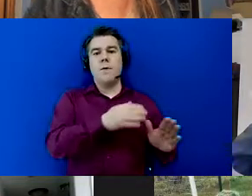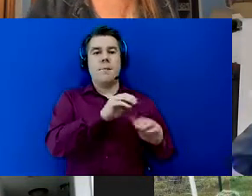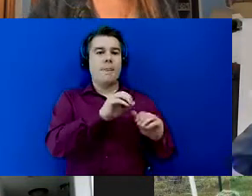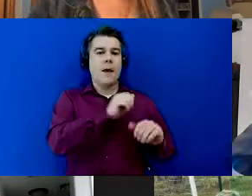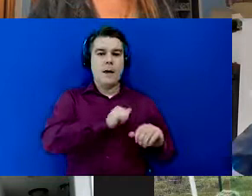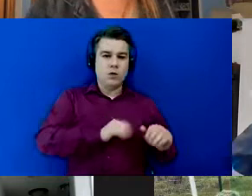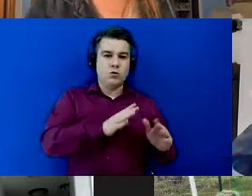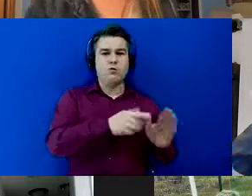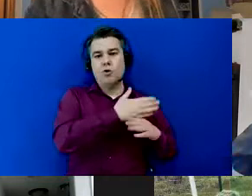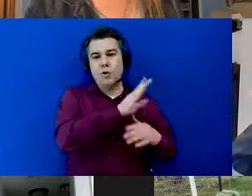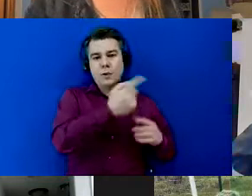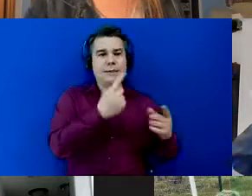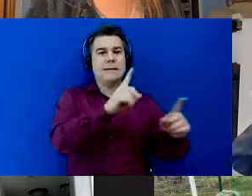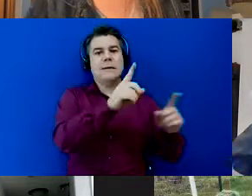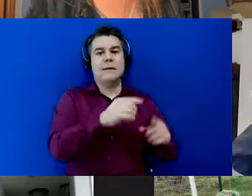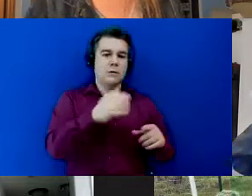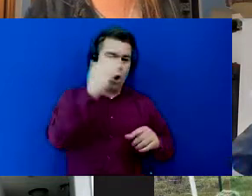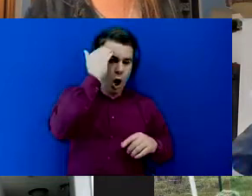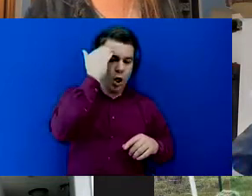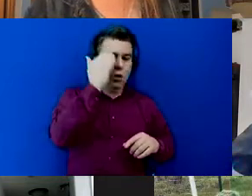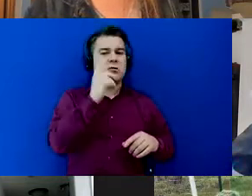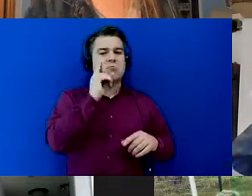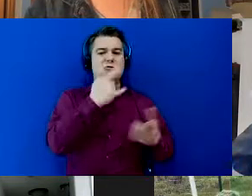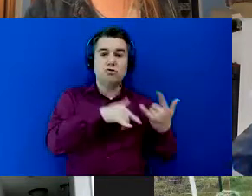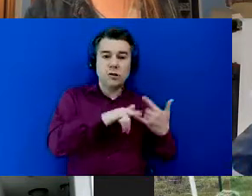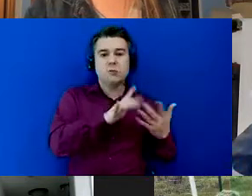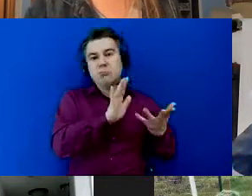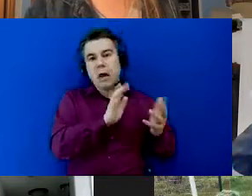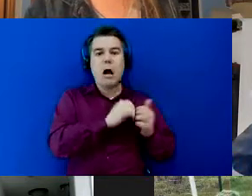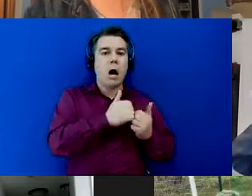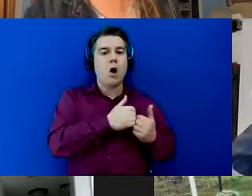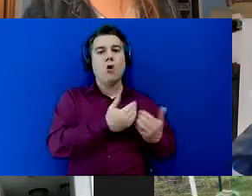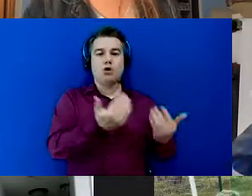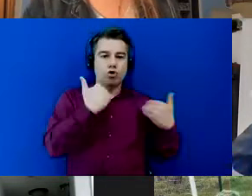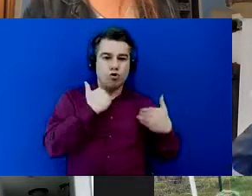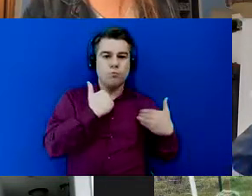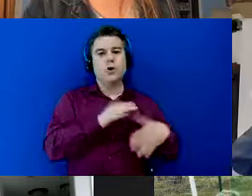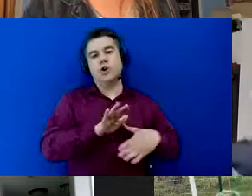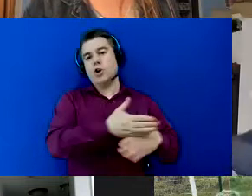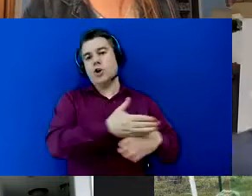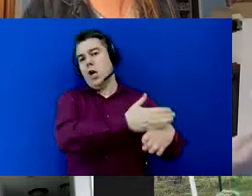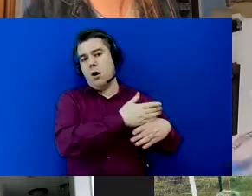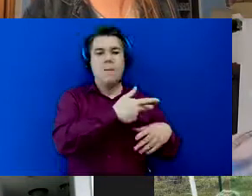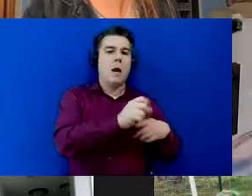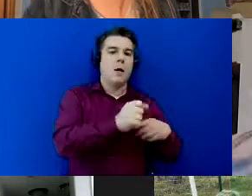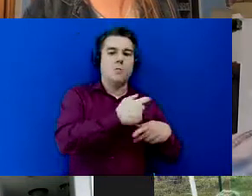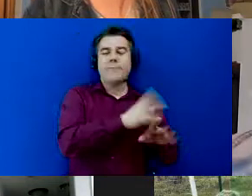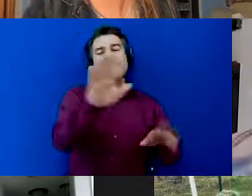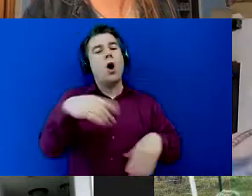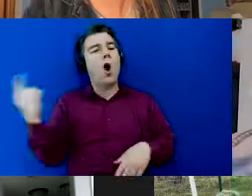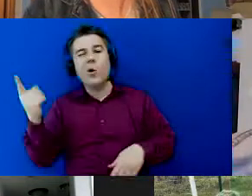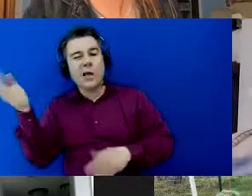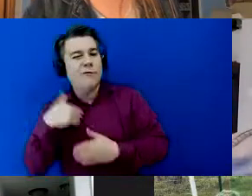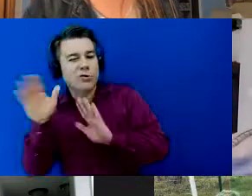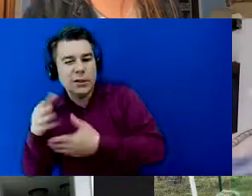knowledge and tips and tricks for consuming and sharing plexus products guys they're always coming up with great stuff i mean talk